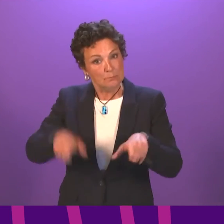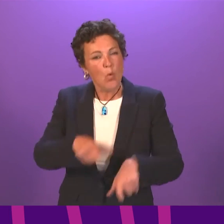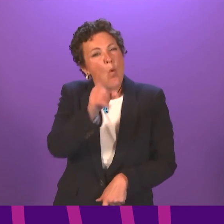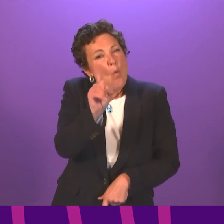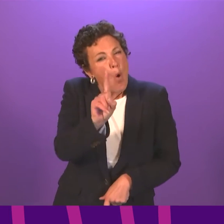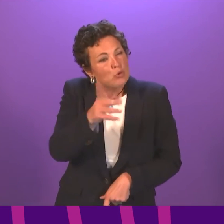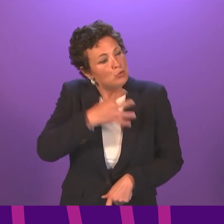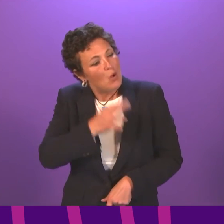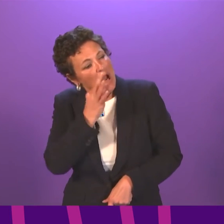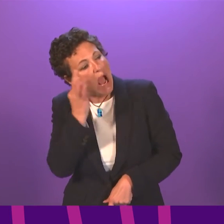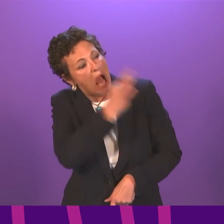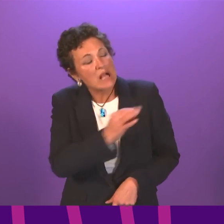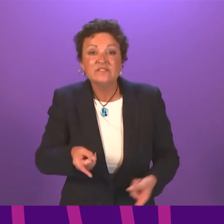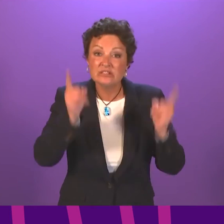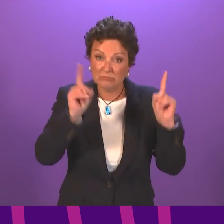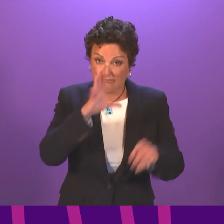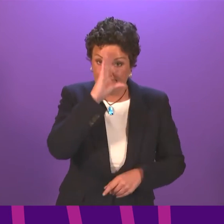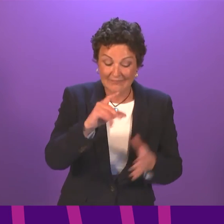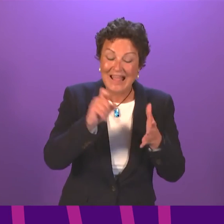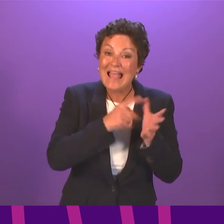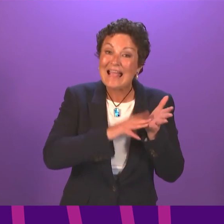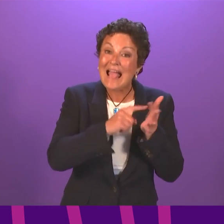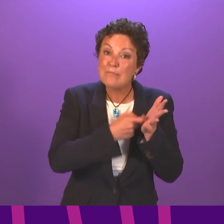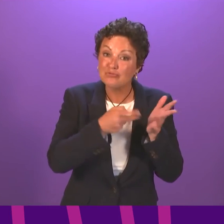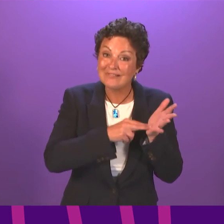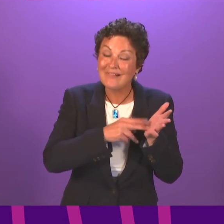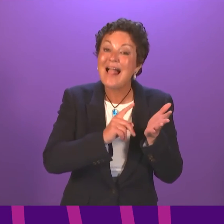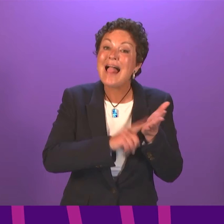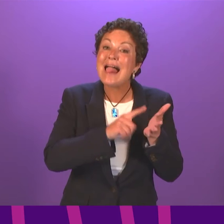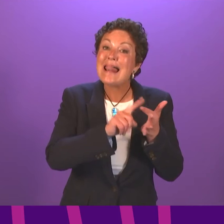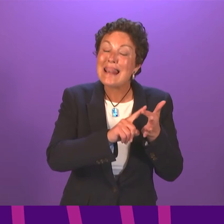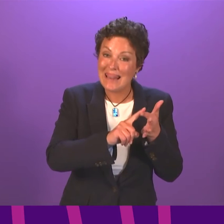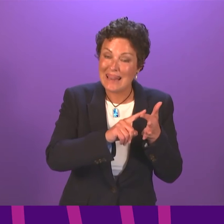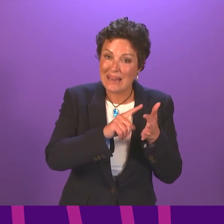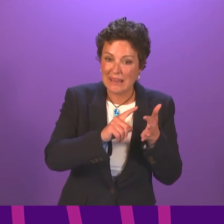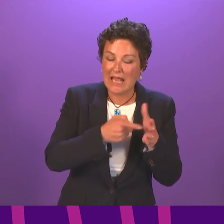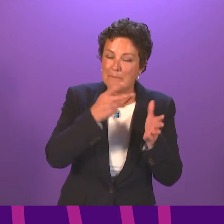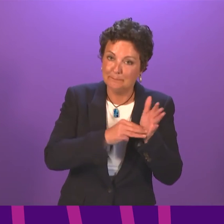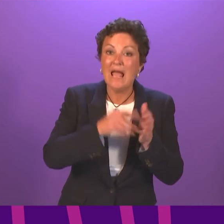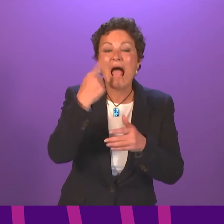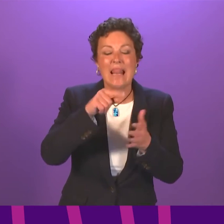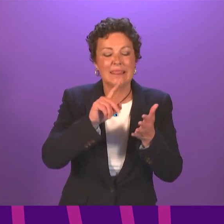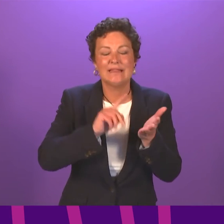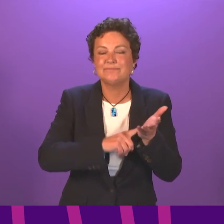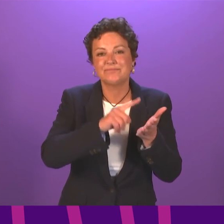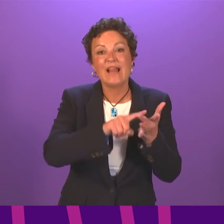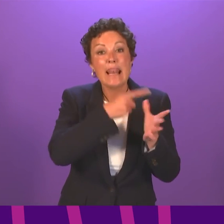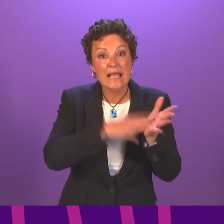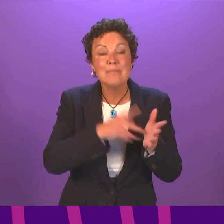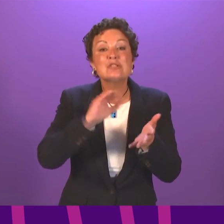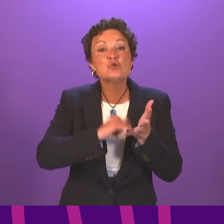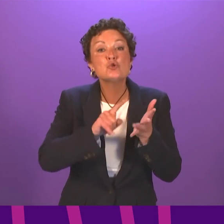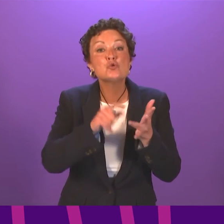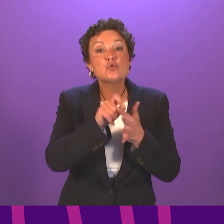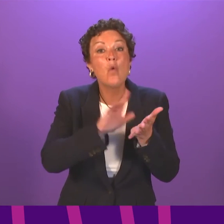what would they say? Cameron, Liam and Sophie all said young people should be able to appeal their grade without the risk